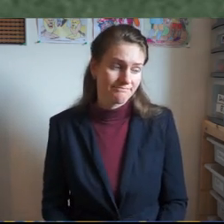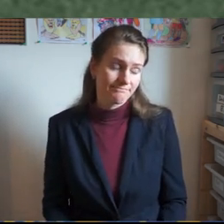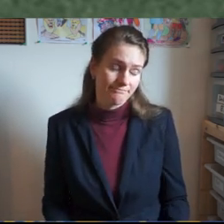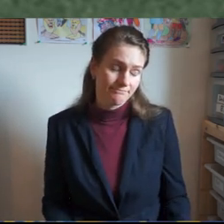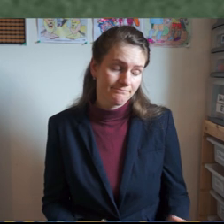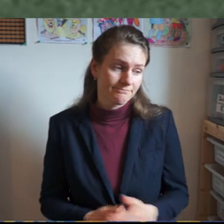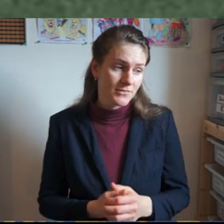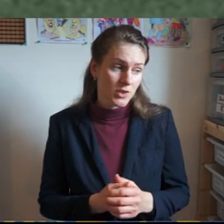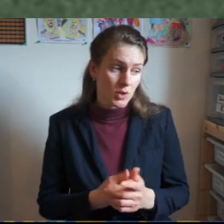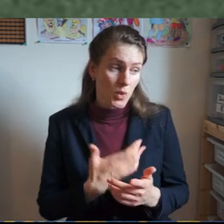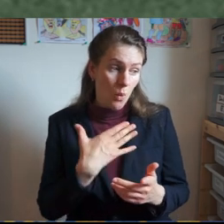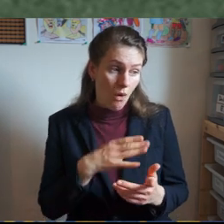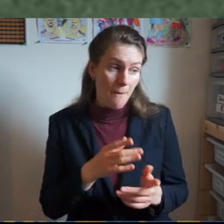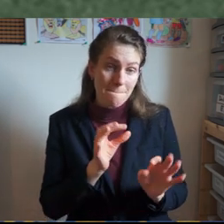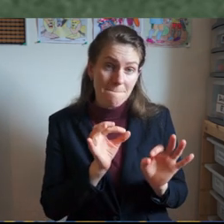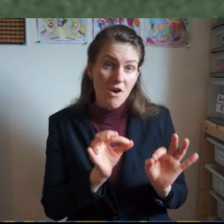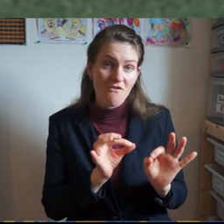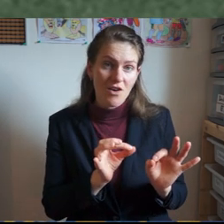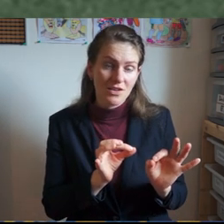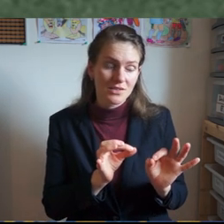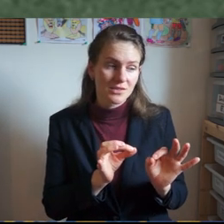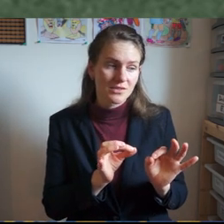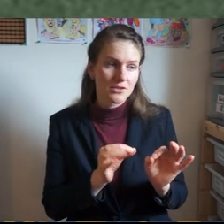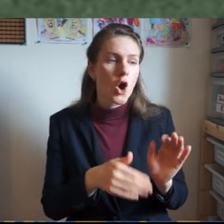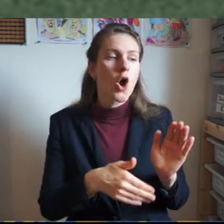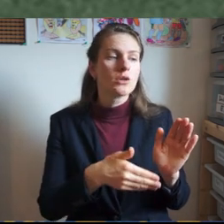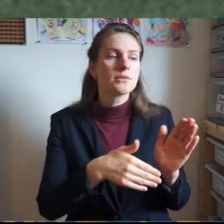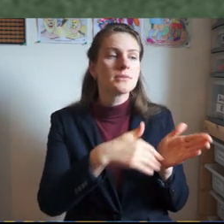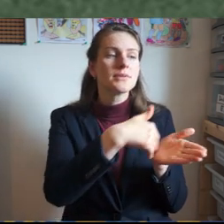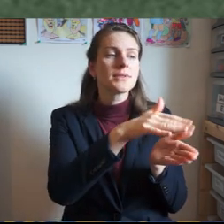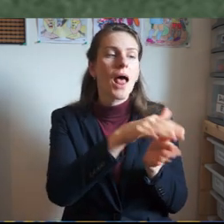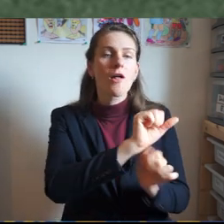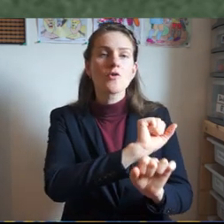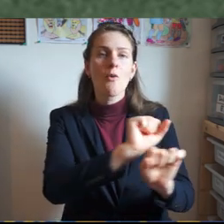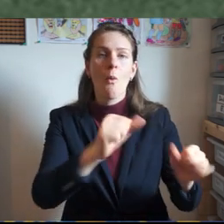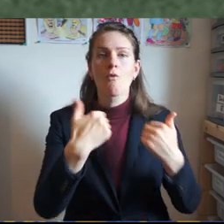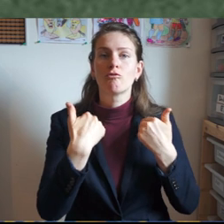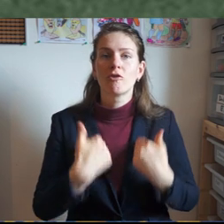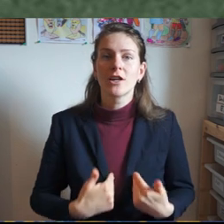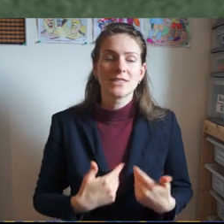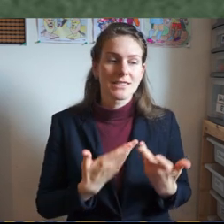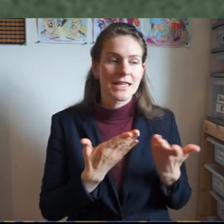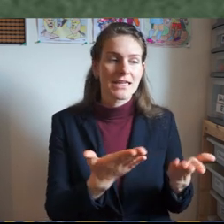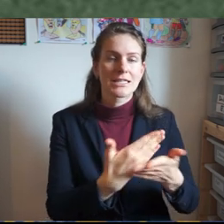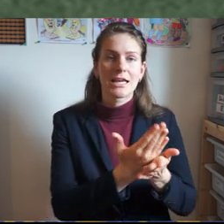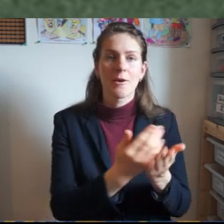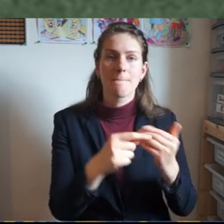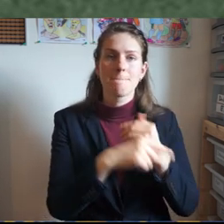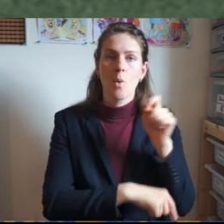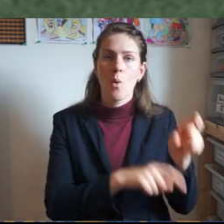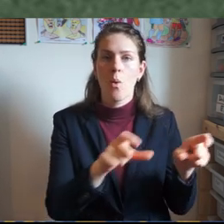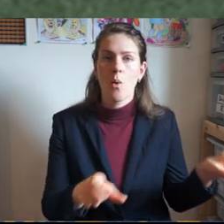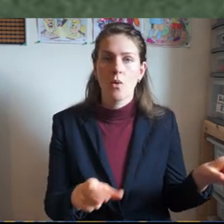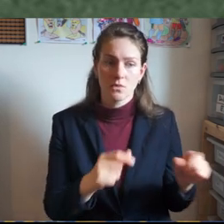go and sell all that you have and give it to the poor and you shall have treasure in heaven